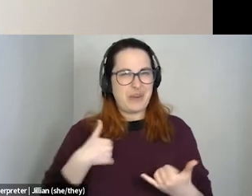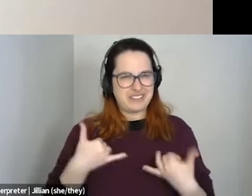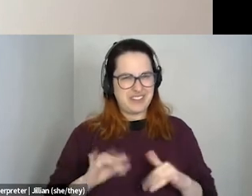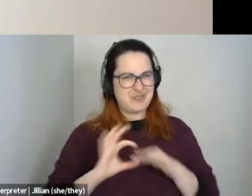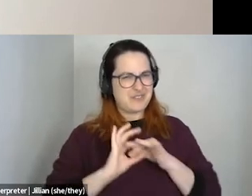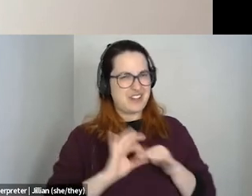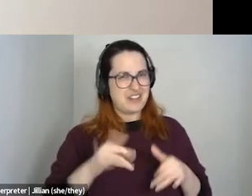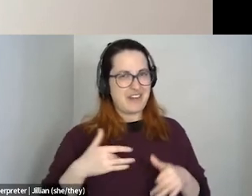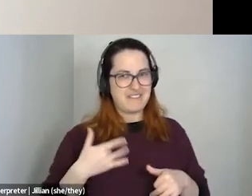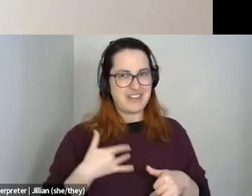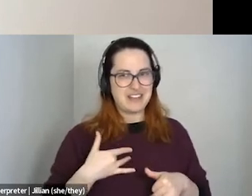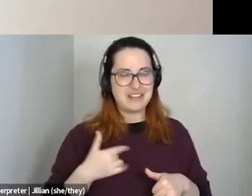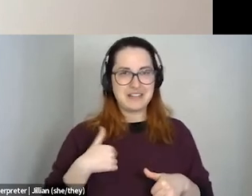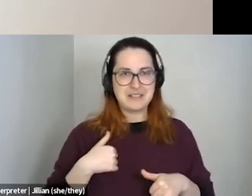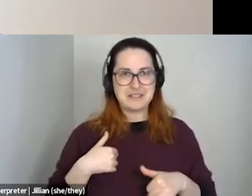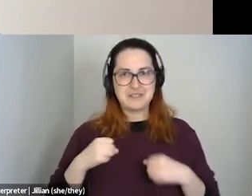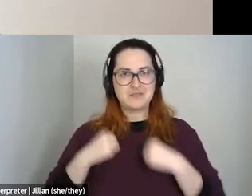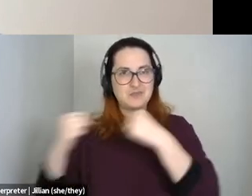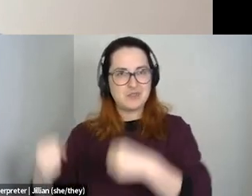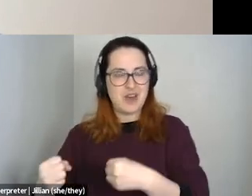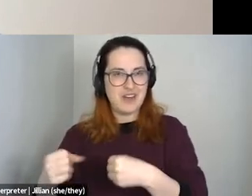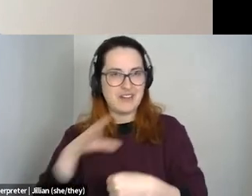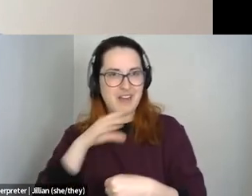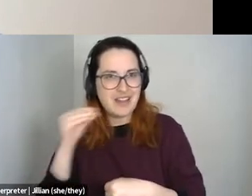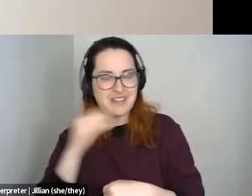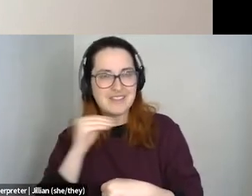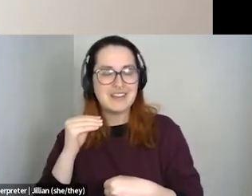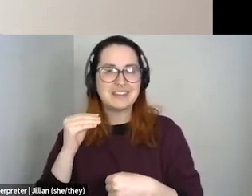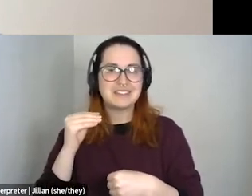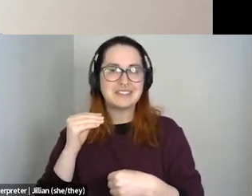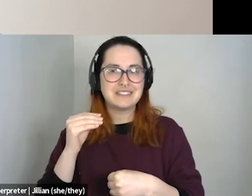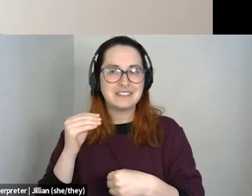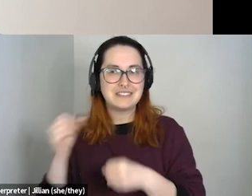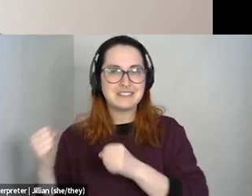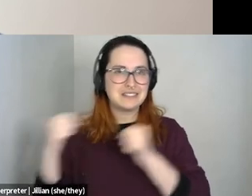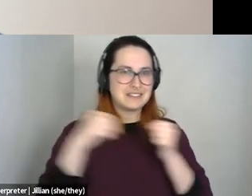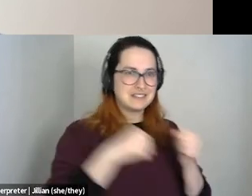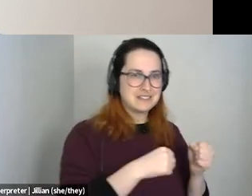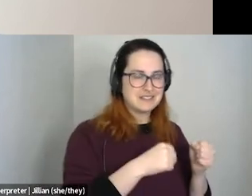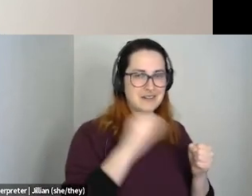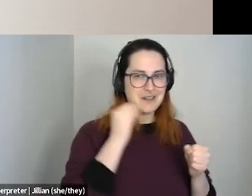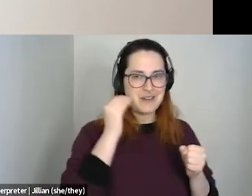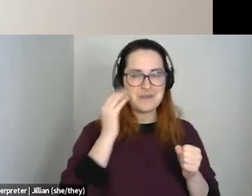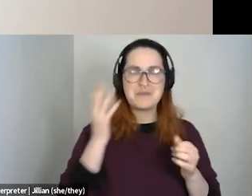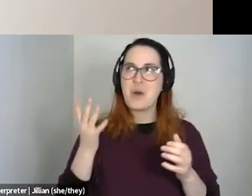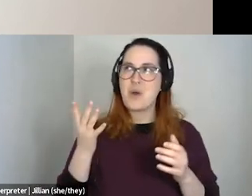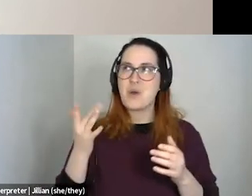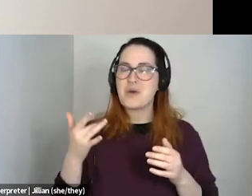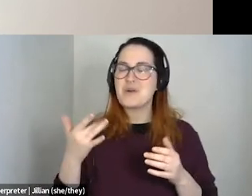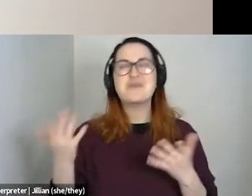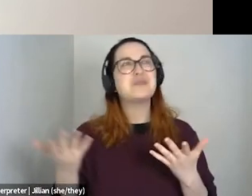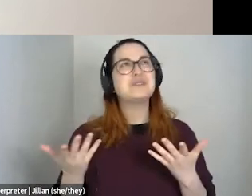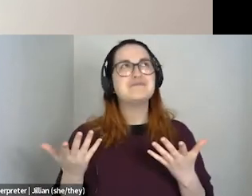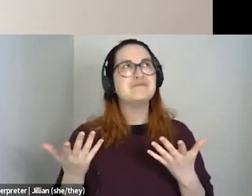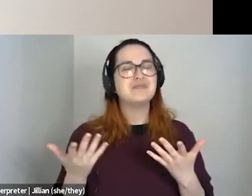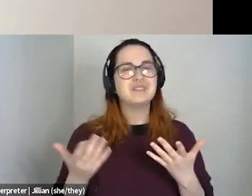when I drive in and out of Halifax, um, and it feels like, you know, or, or I leave a specific, not